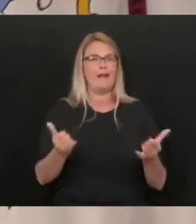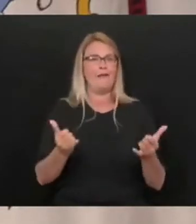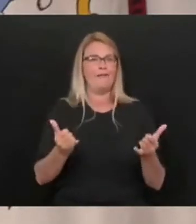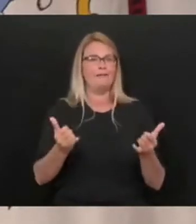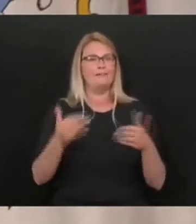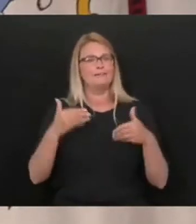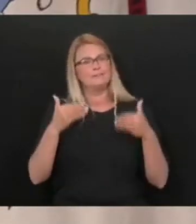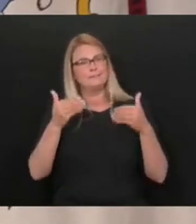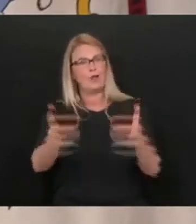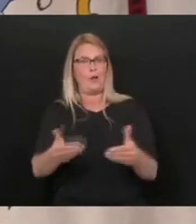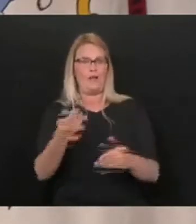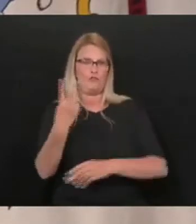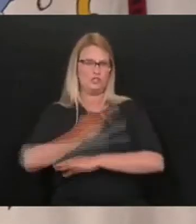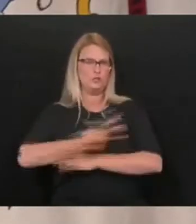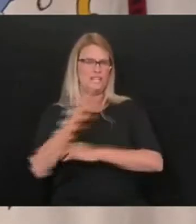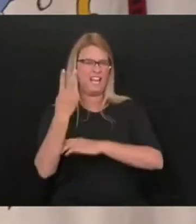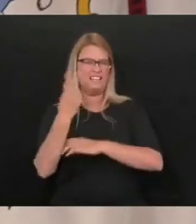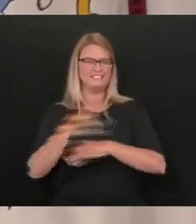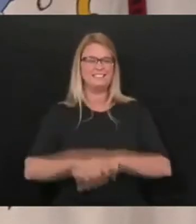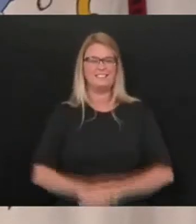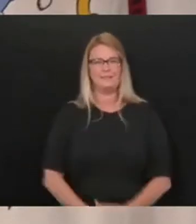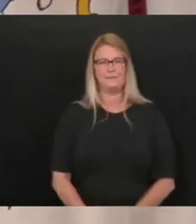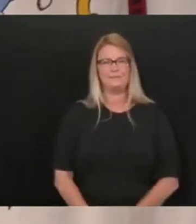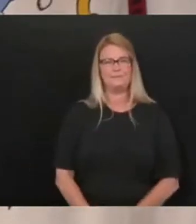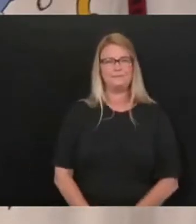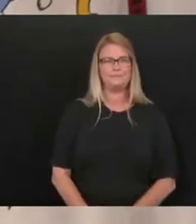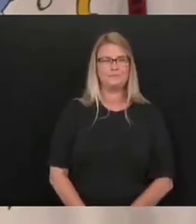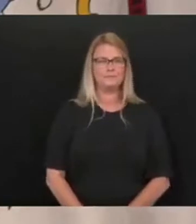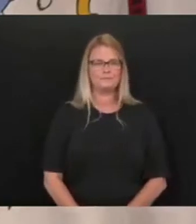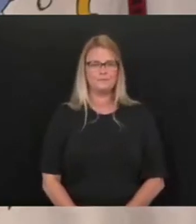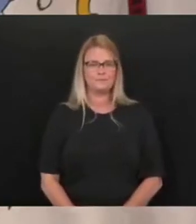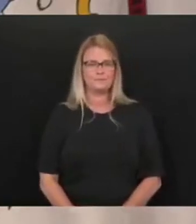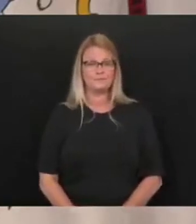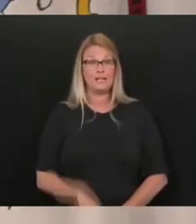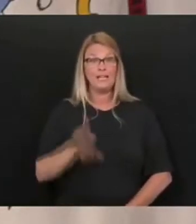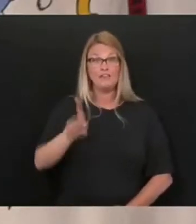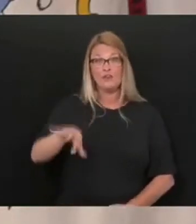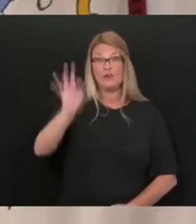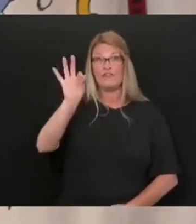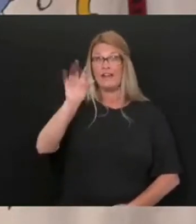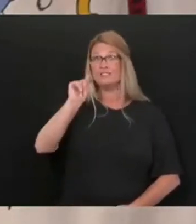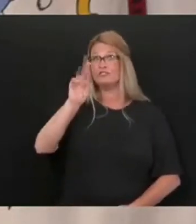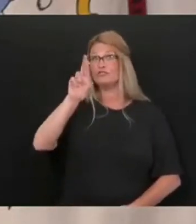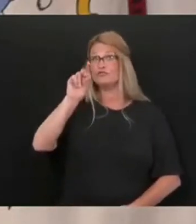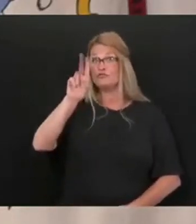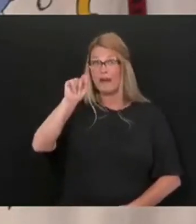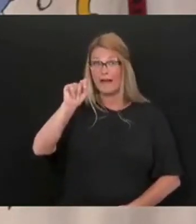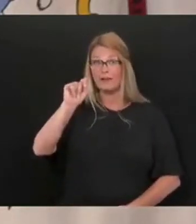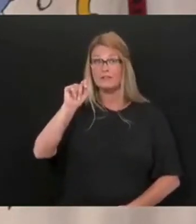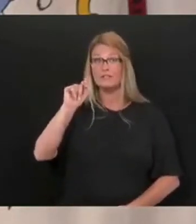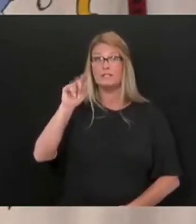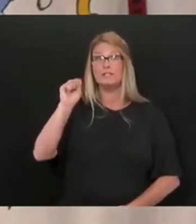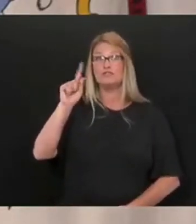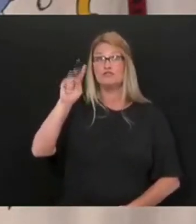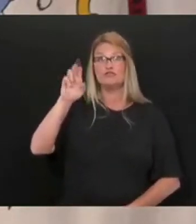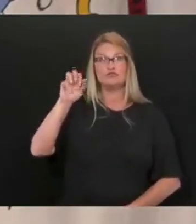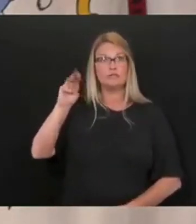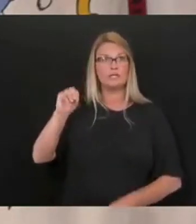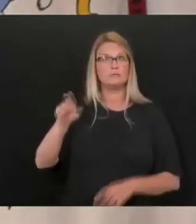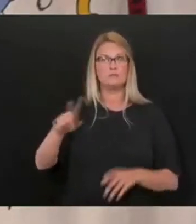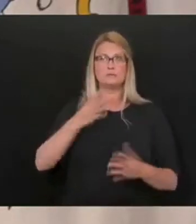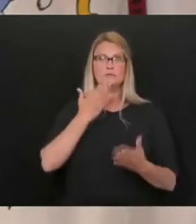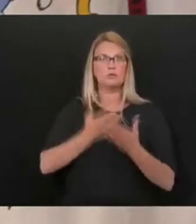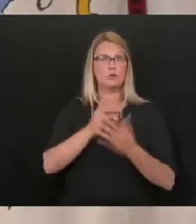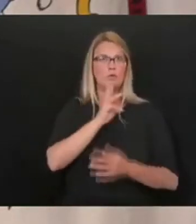especially, I think, you know, if you could think about getting on a trout stream, we still got good water in the streams, still got a lot, a lot of